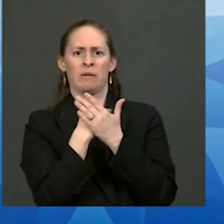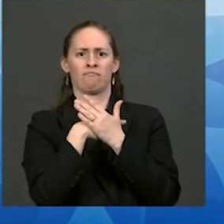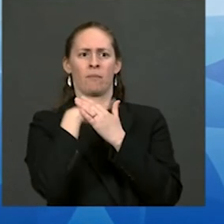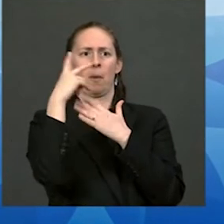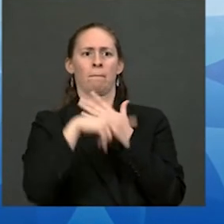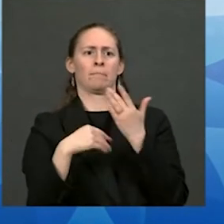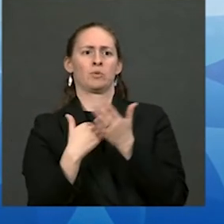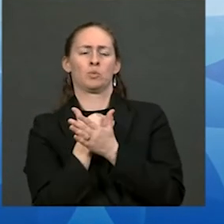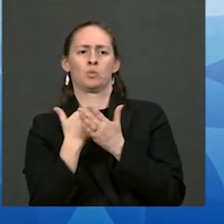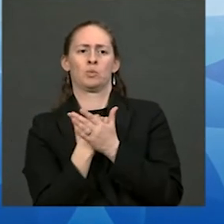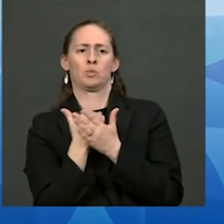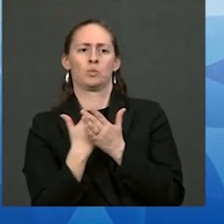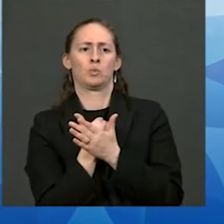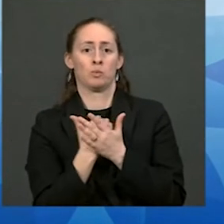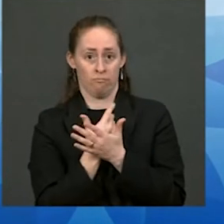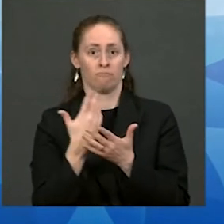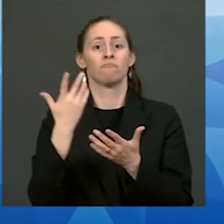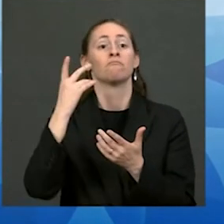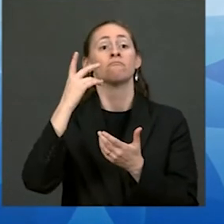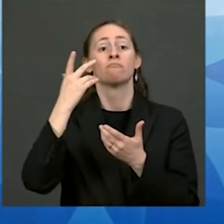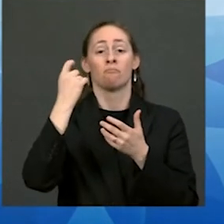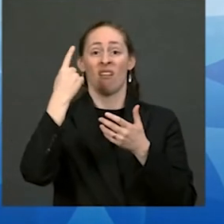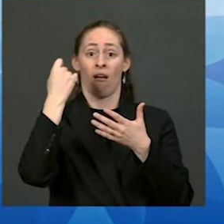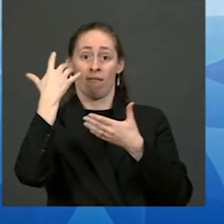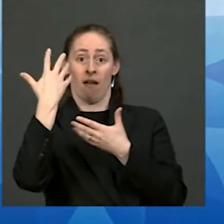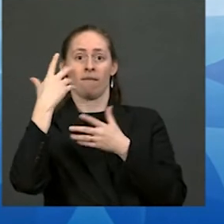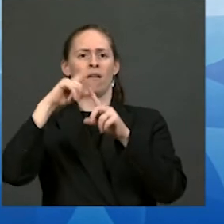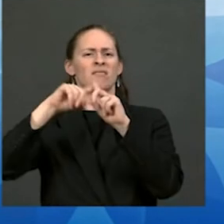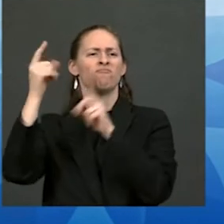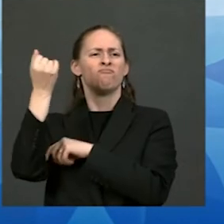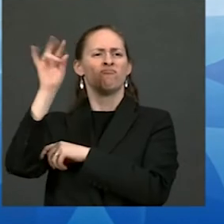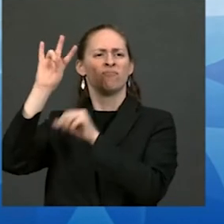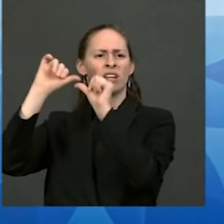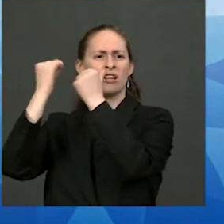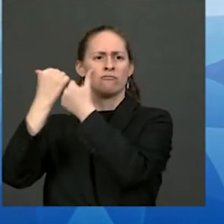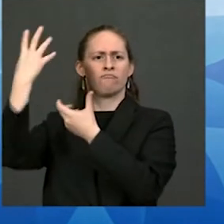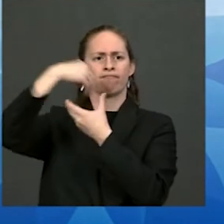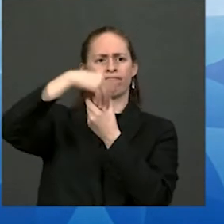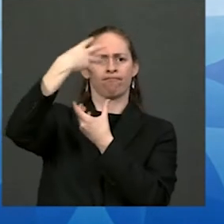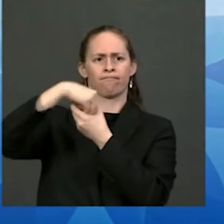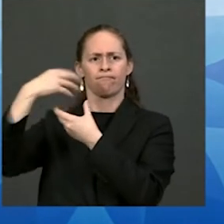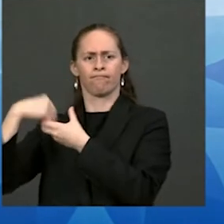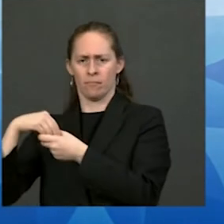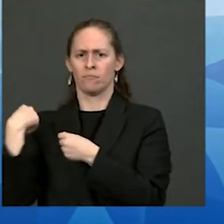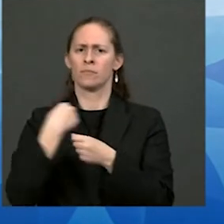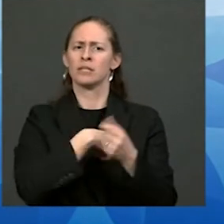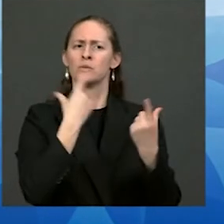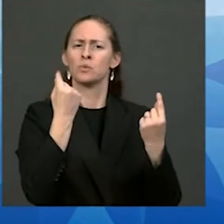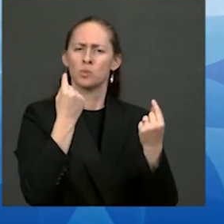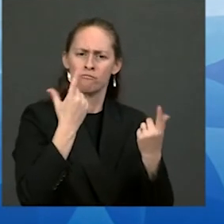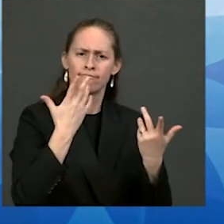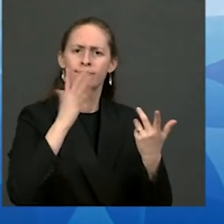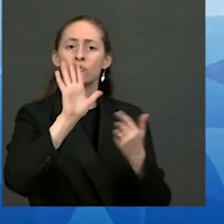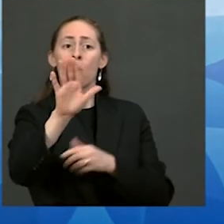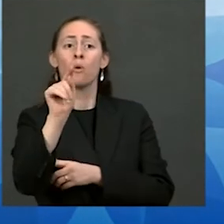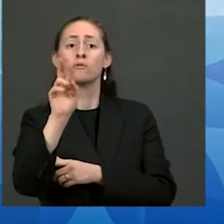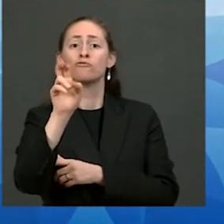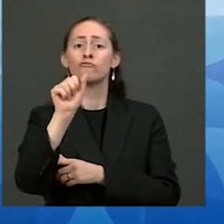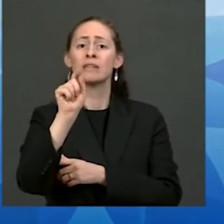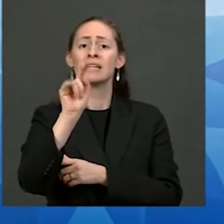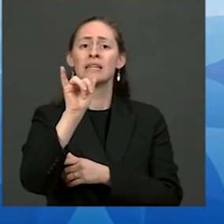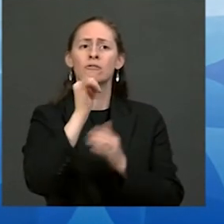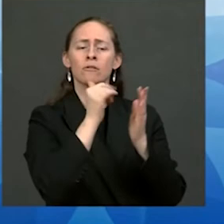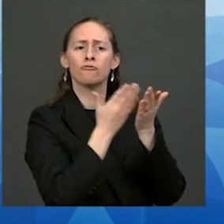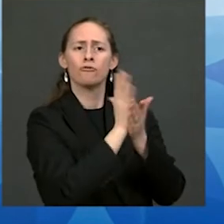agencies to protect tribal treaty rights and the work of the federal government second a new initiative to